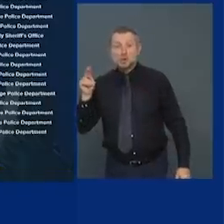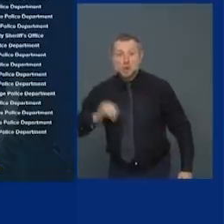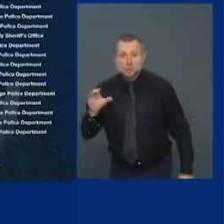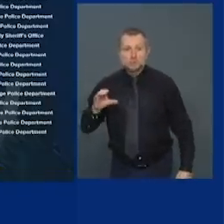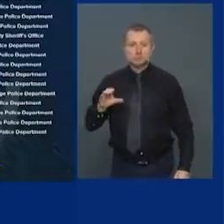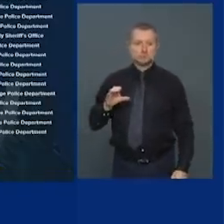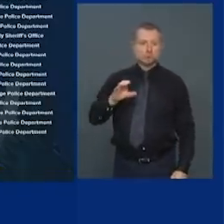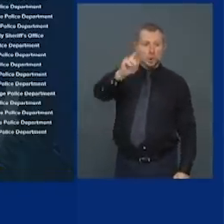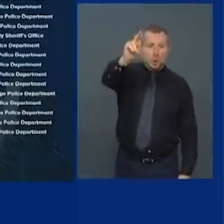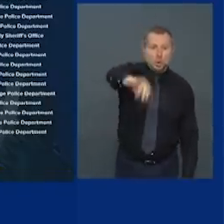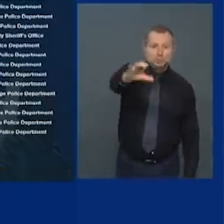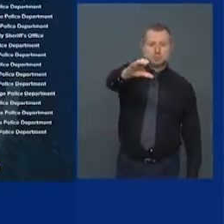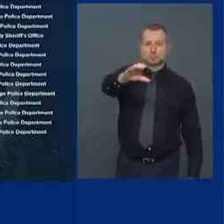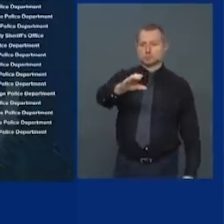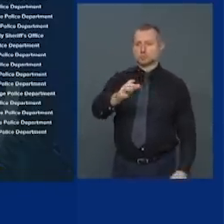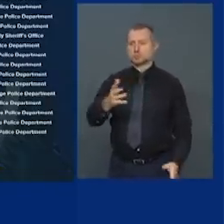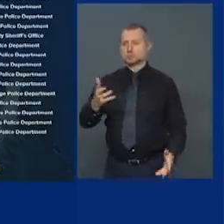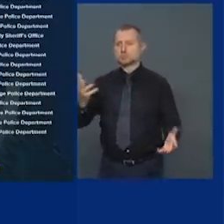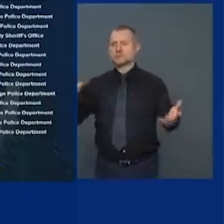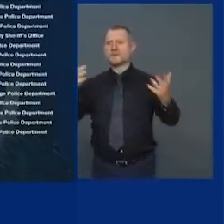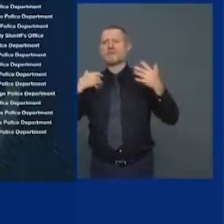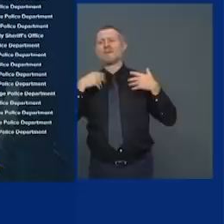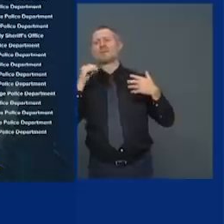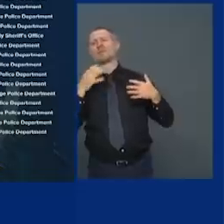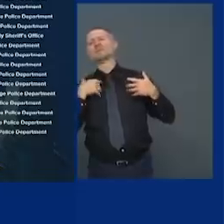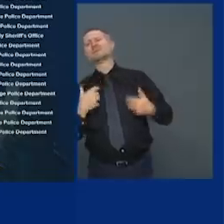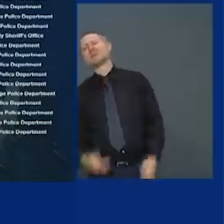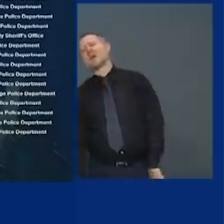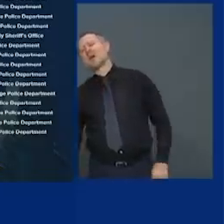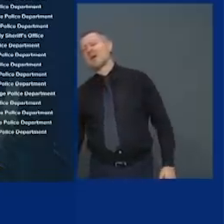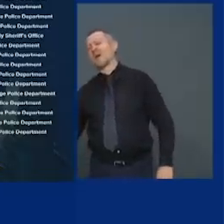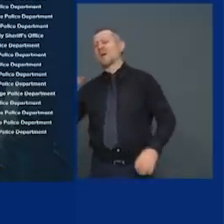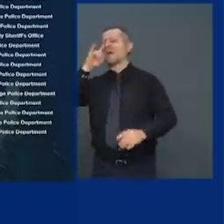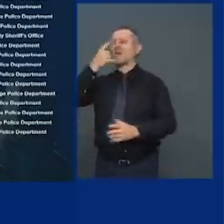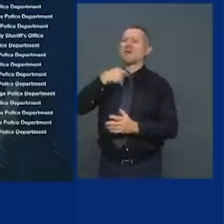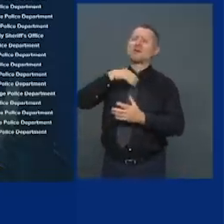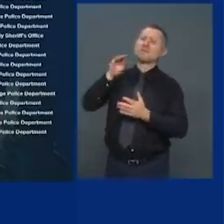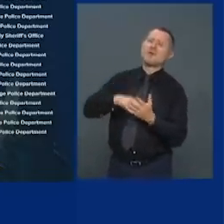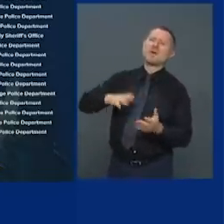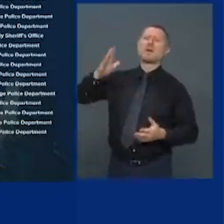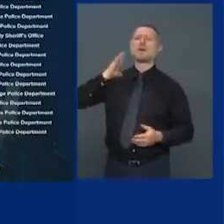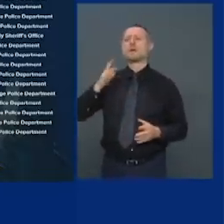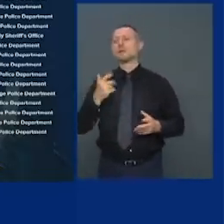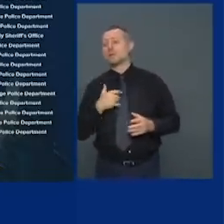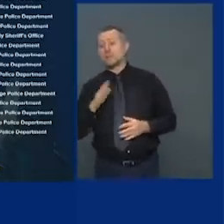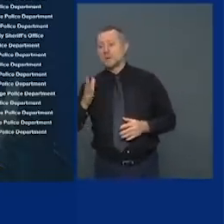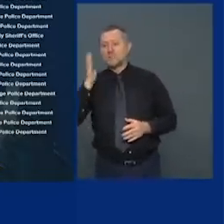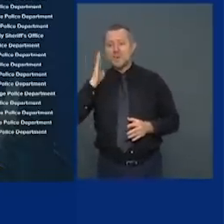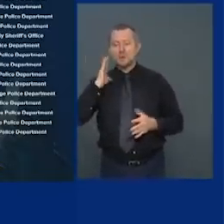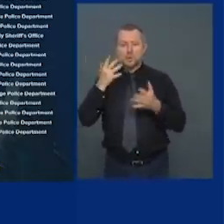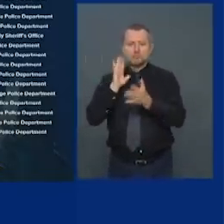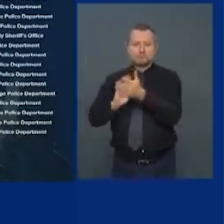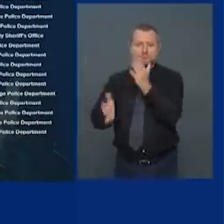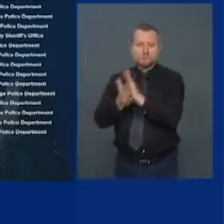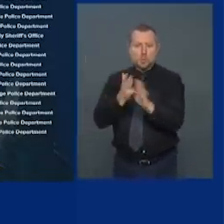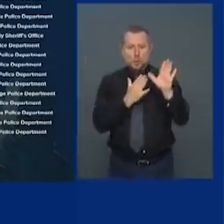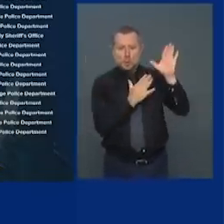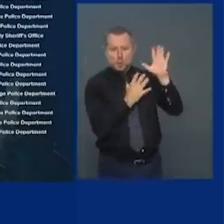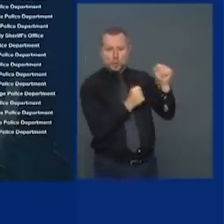well we redesigned in the past the past the the past that's why they call it the past